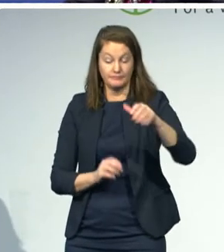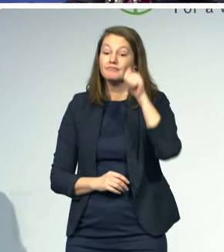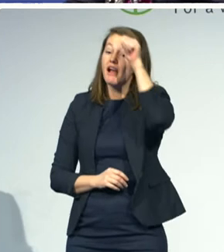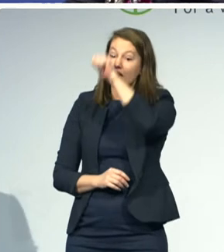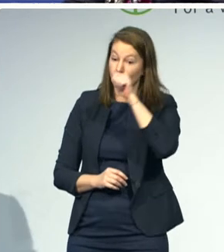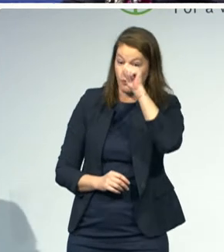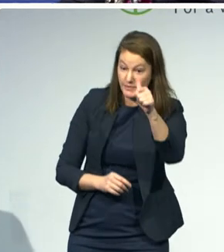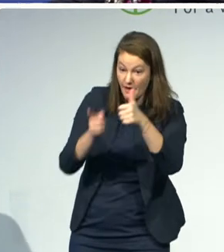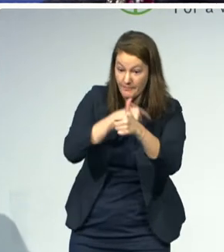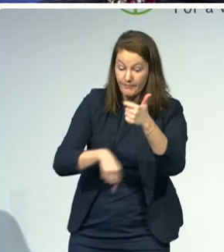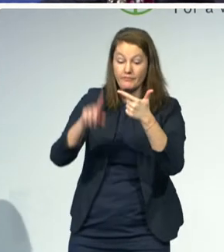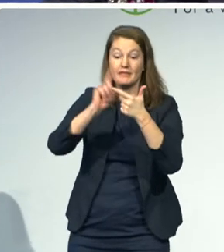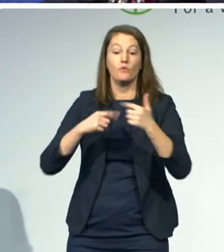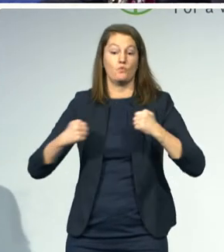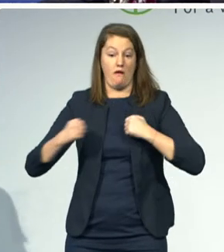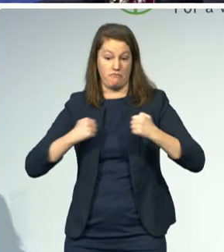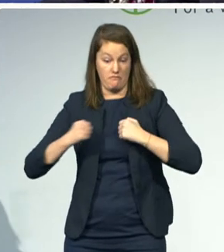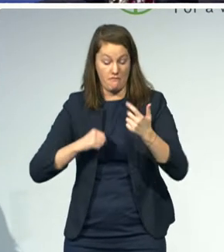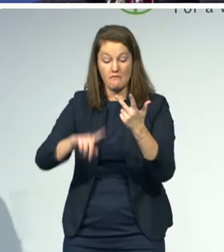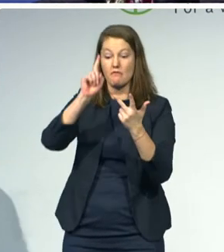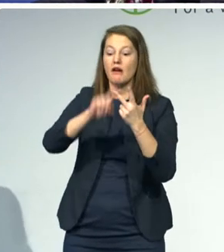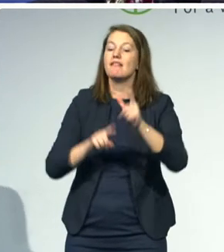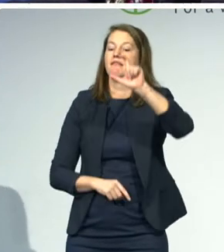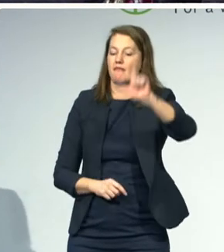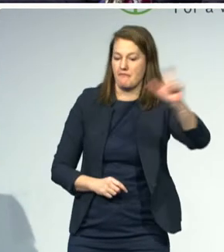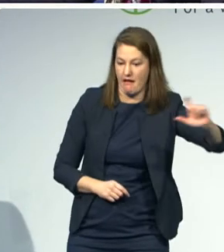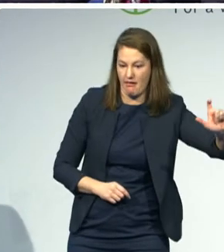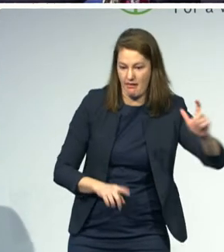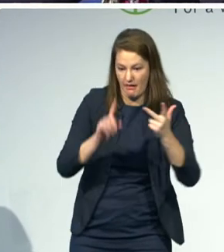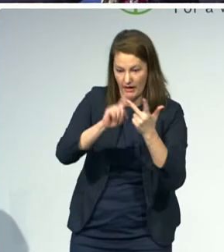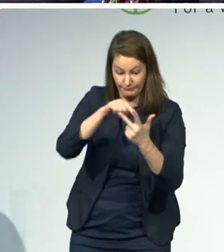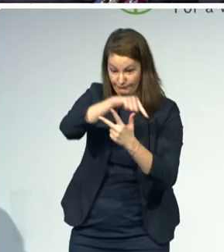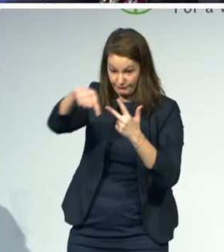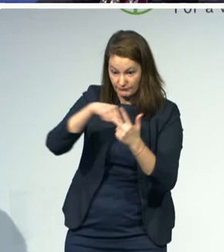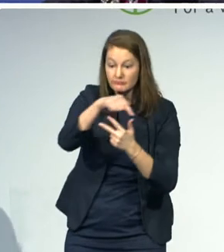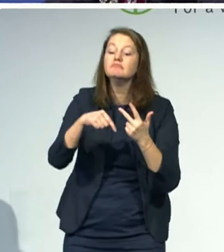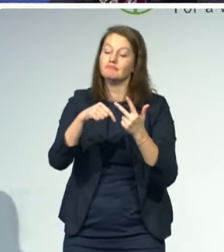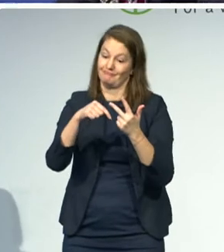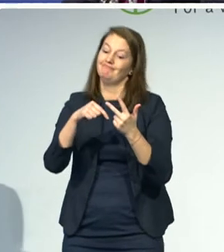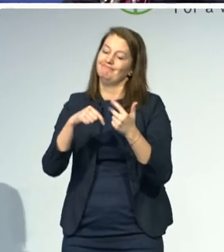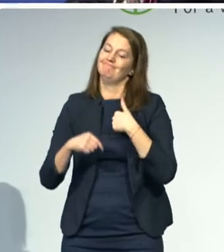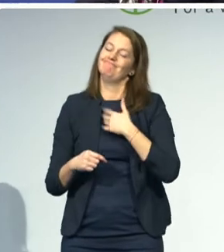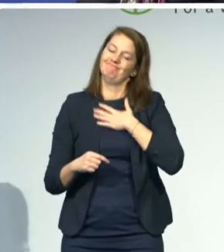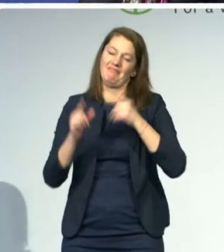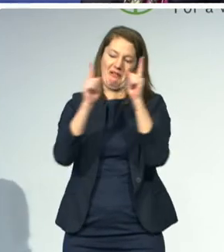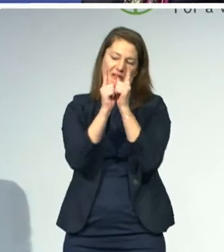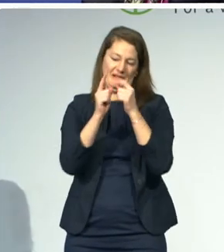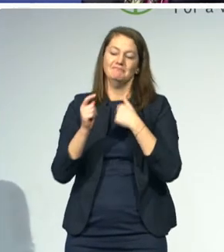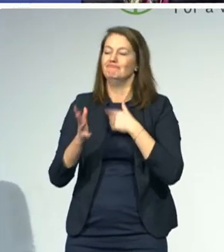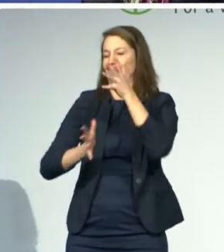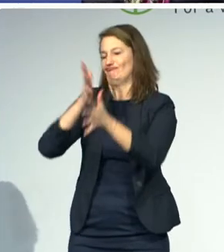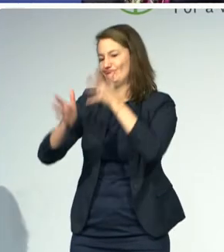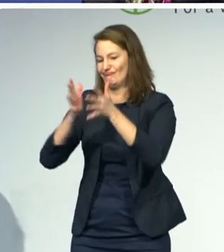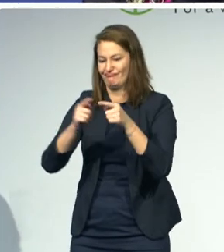Nepal. So with my remaining time, Caroline, let me share a bit of what we've been doing. In Ethiopia,